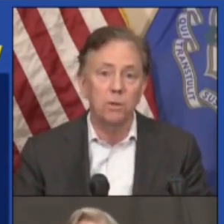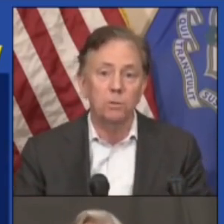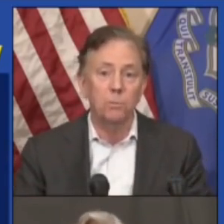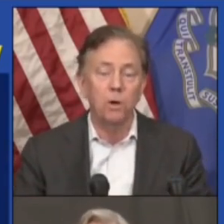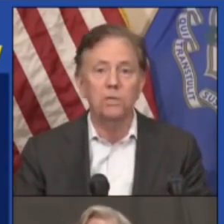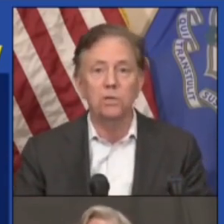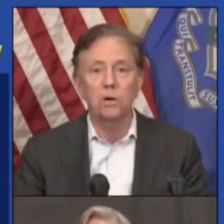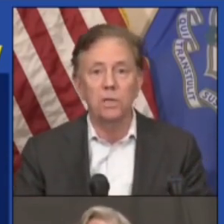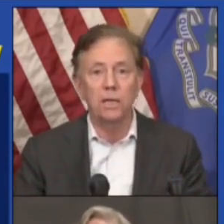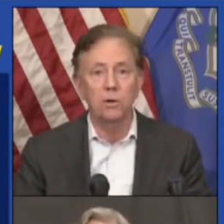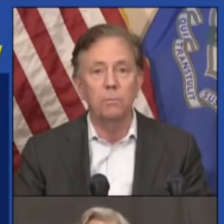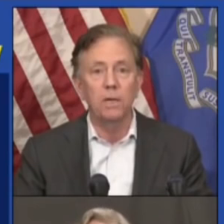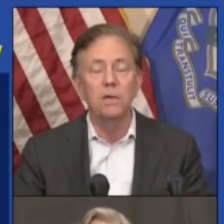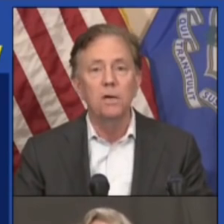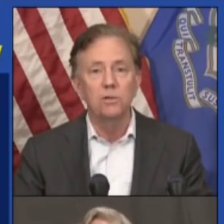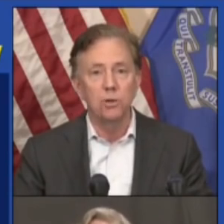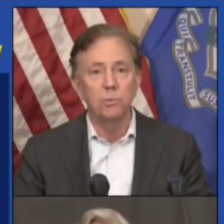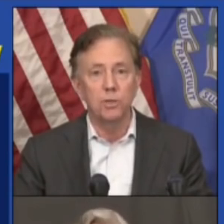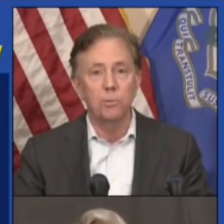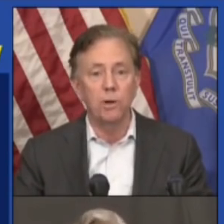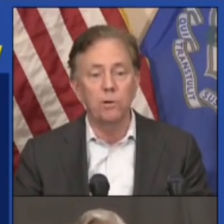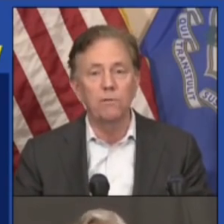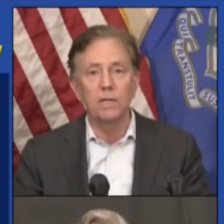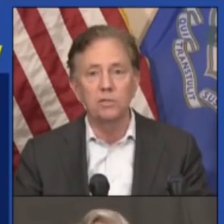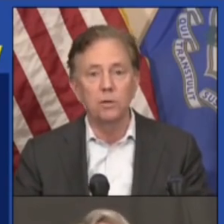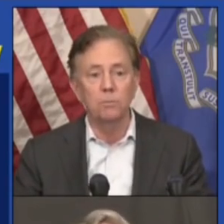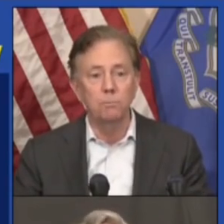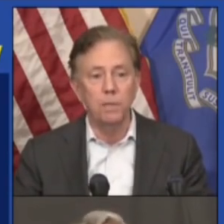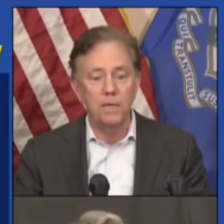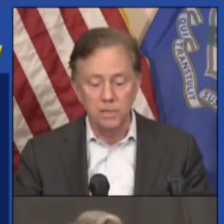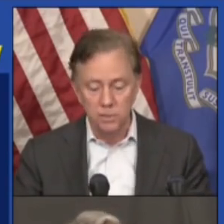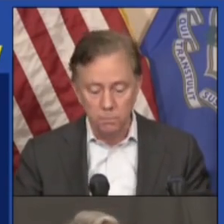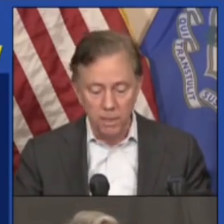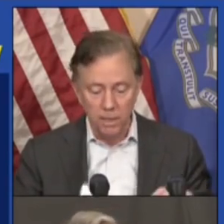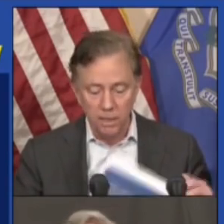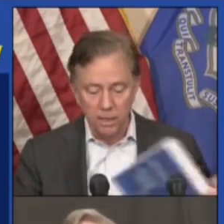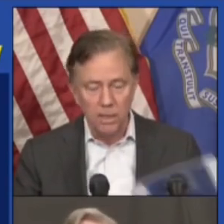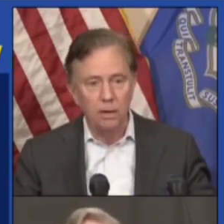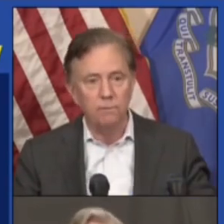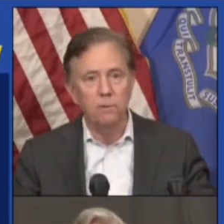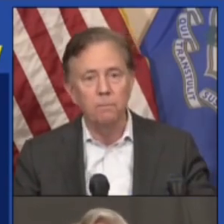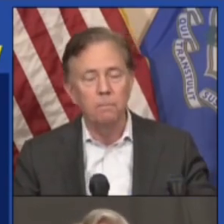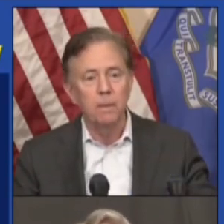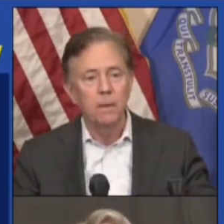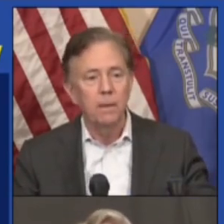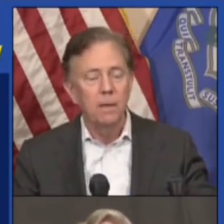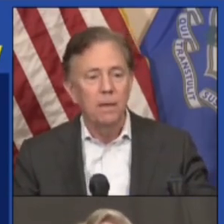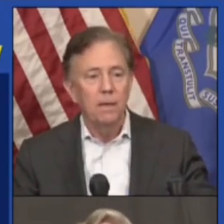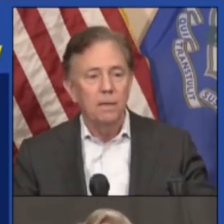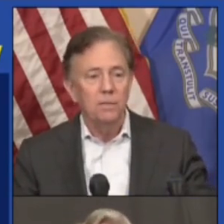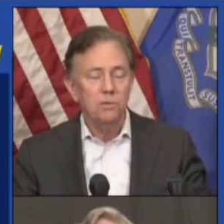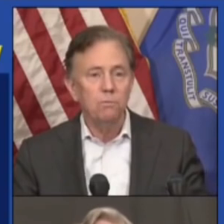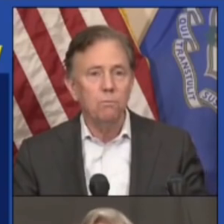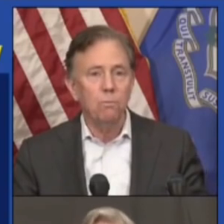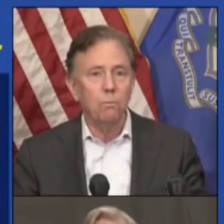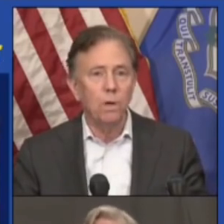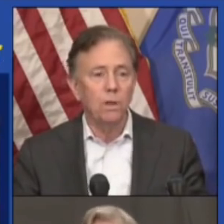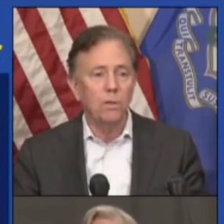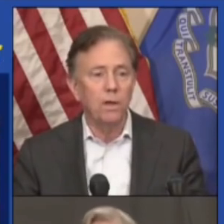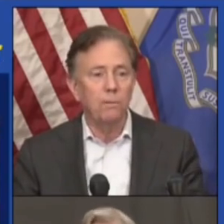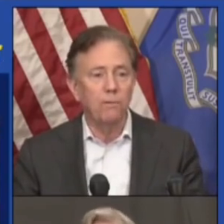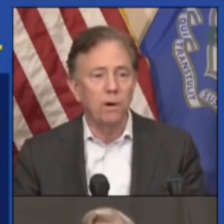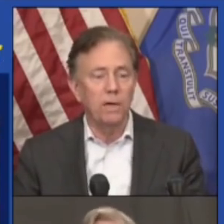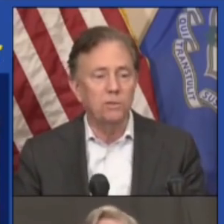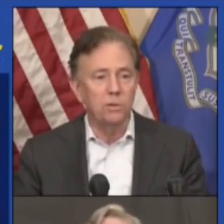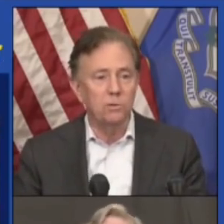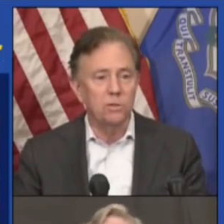seen what some of those parties are, and they could be super spreader events. So please be careful. Just one